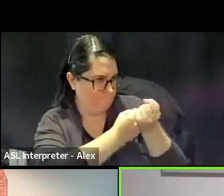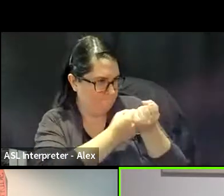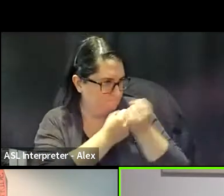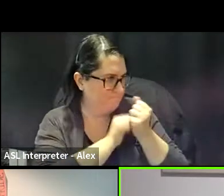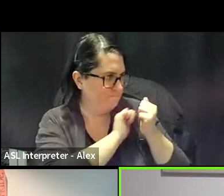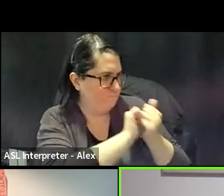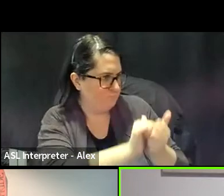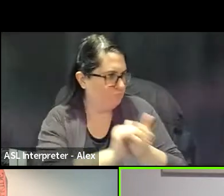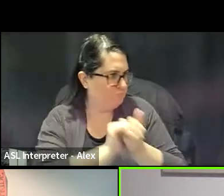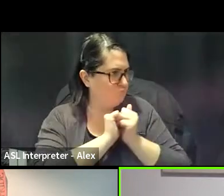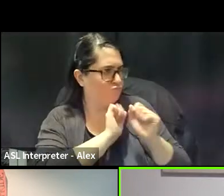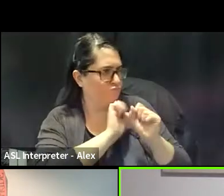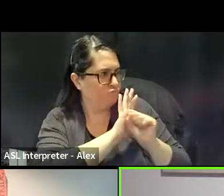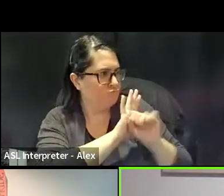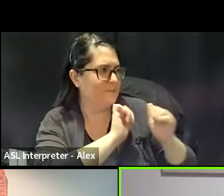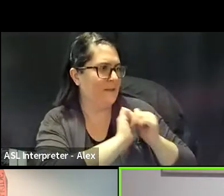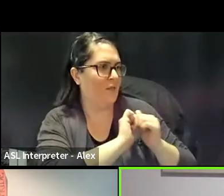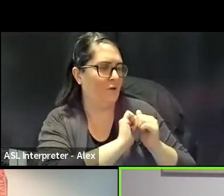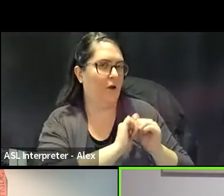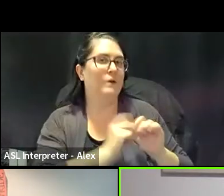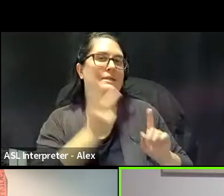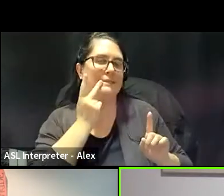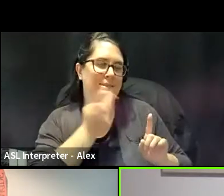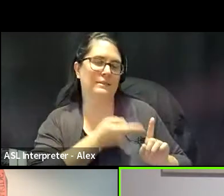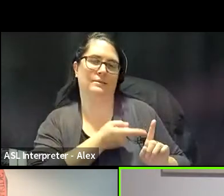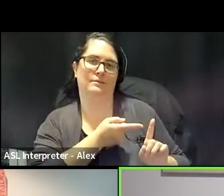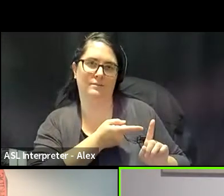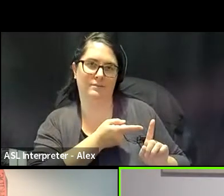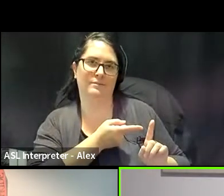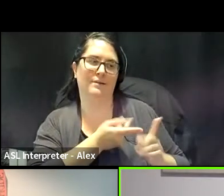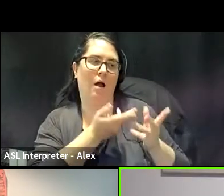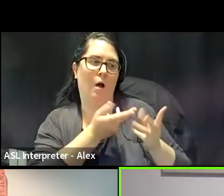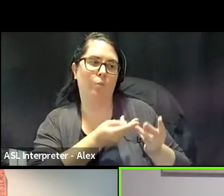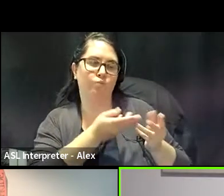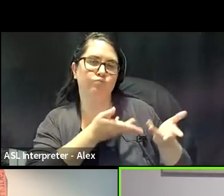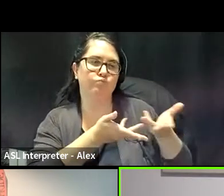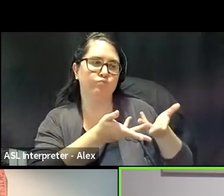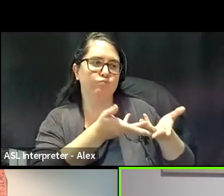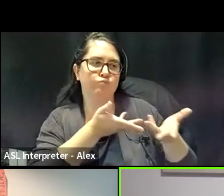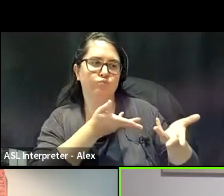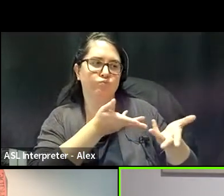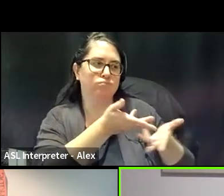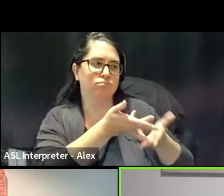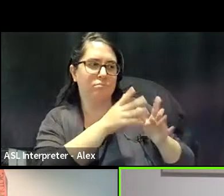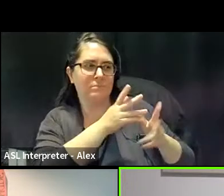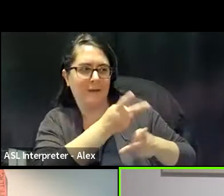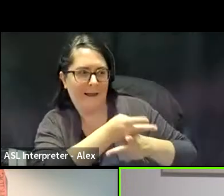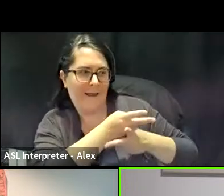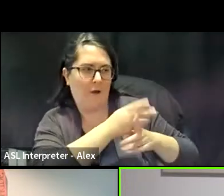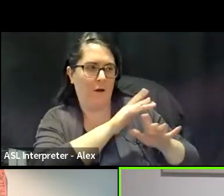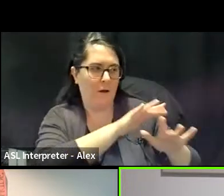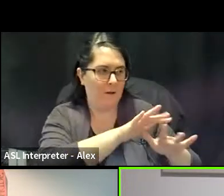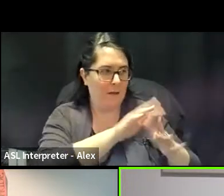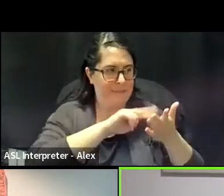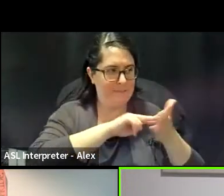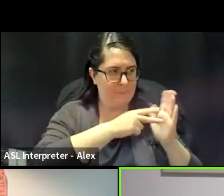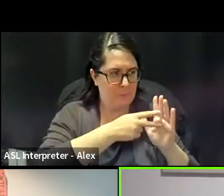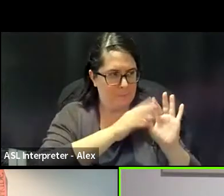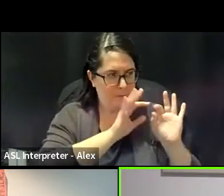of solidarity in our community is that we walk gently amongst ourselves and that we do things with care and intention.